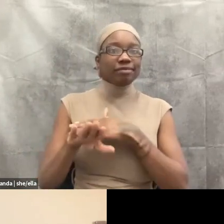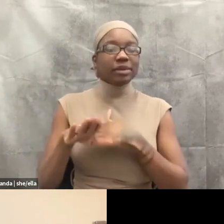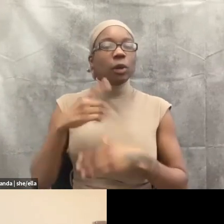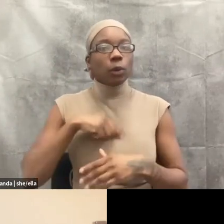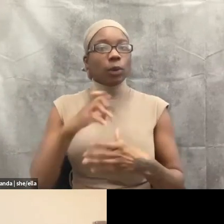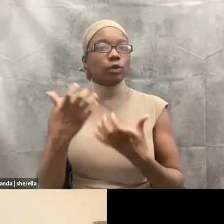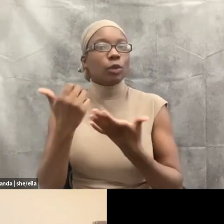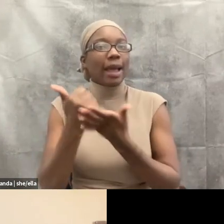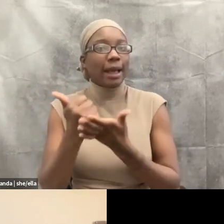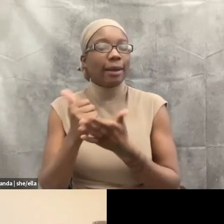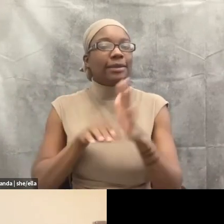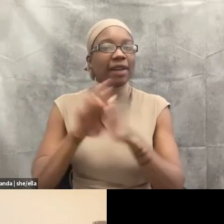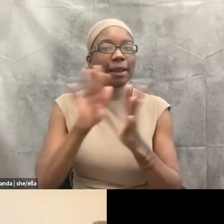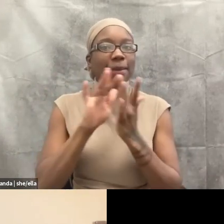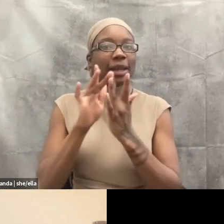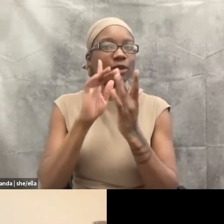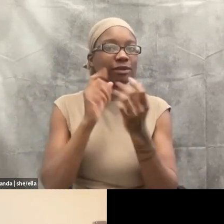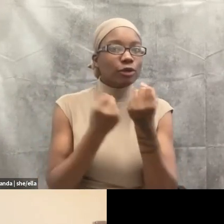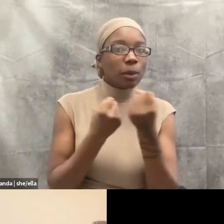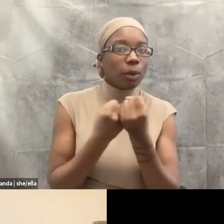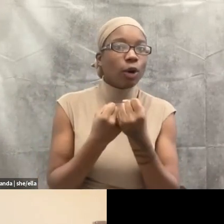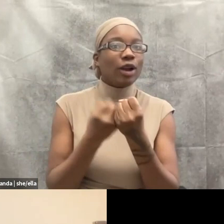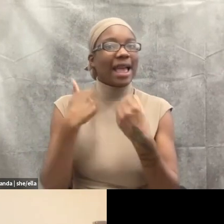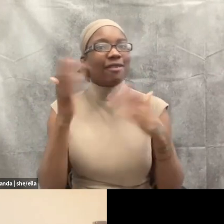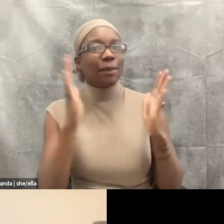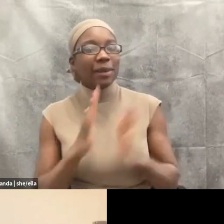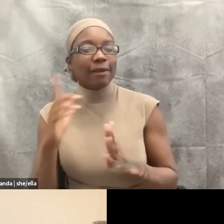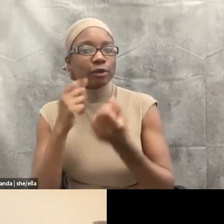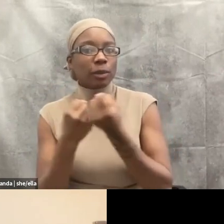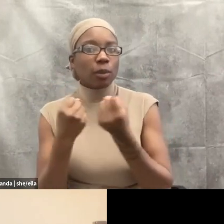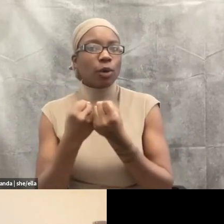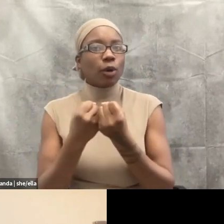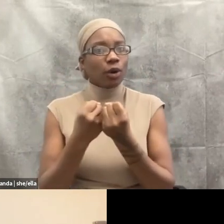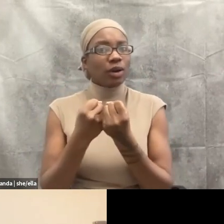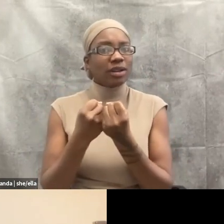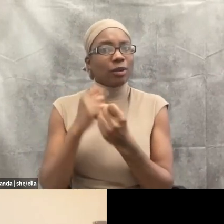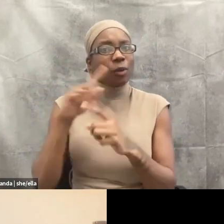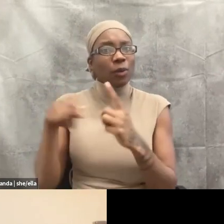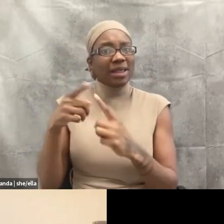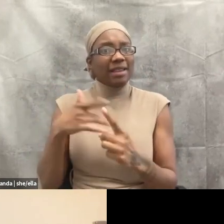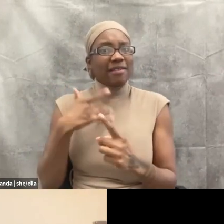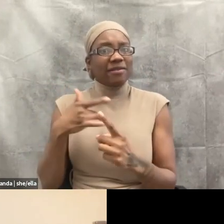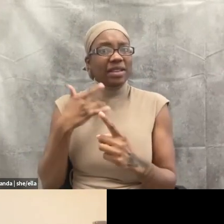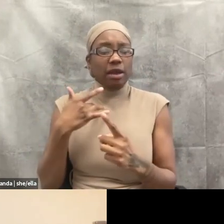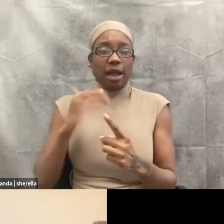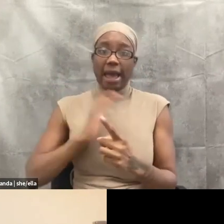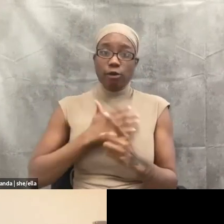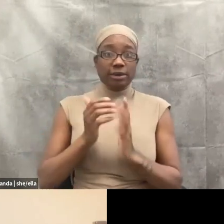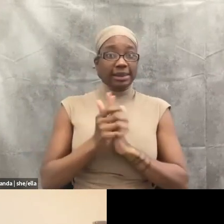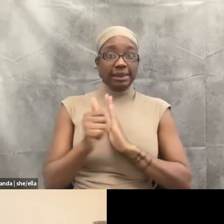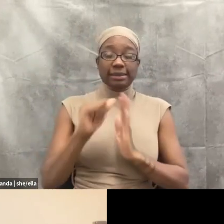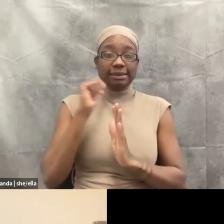um, a system of coercion. Um, and then as providers, we need a solidarity team so we can deal with our own stuff